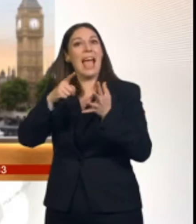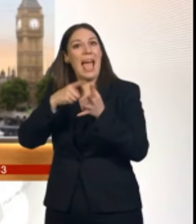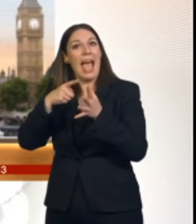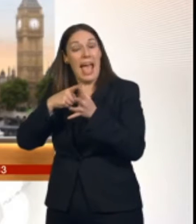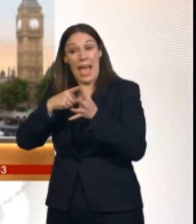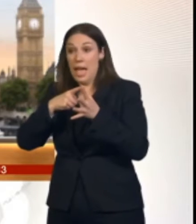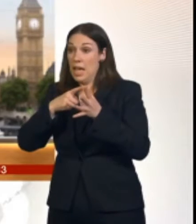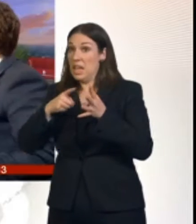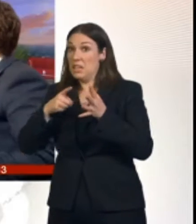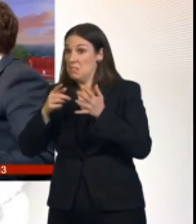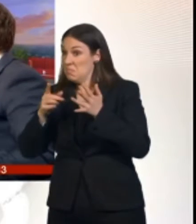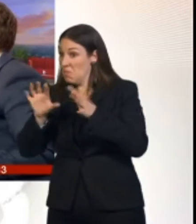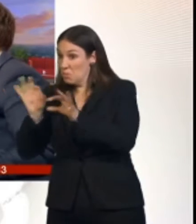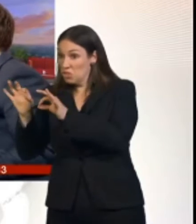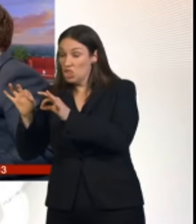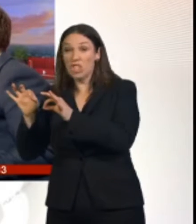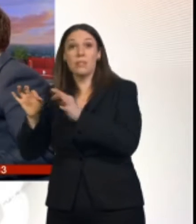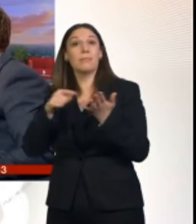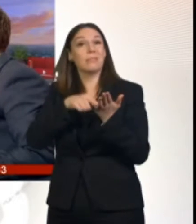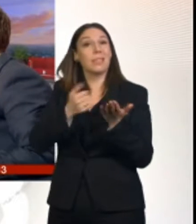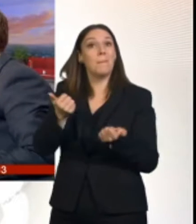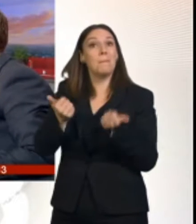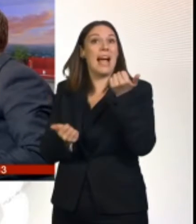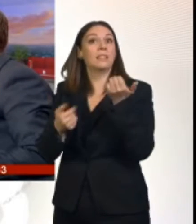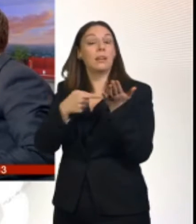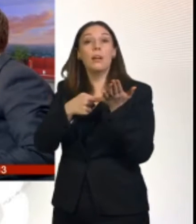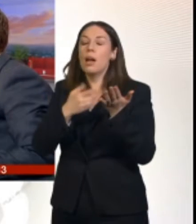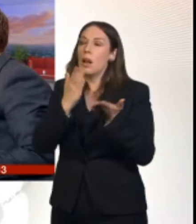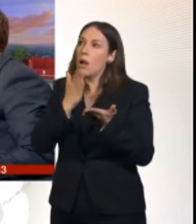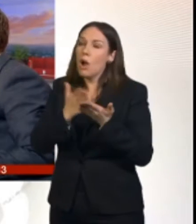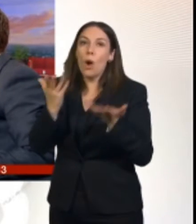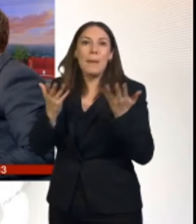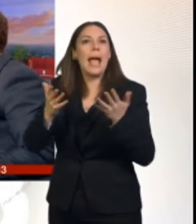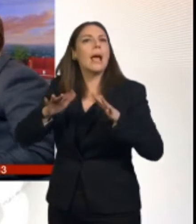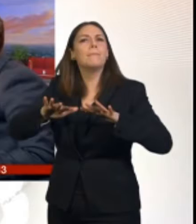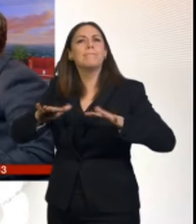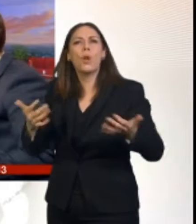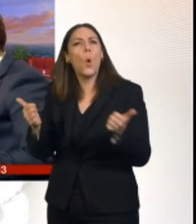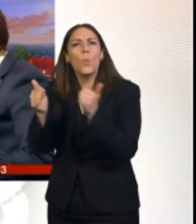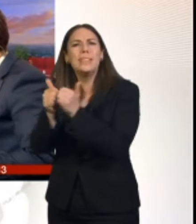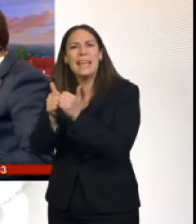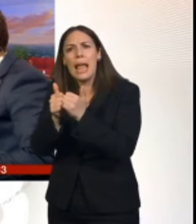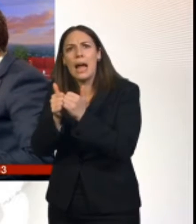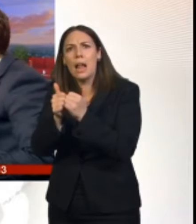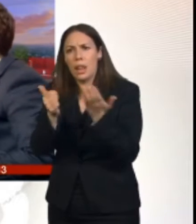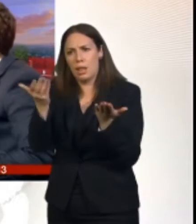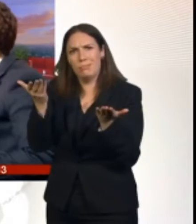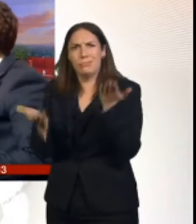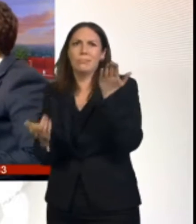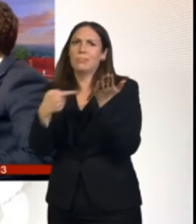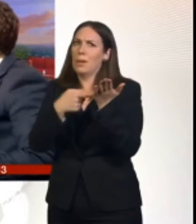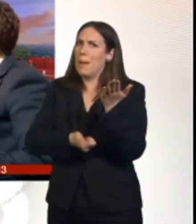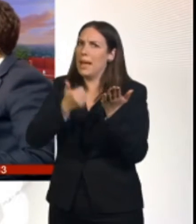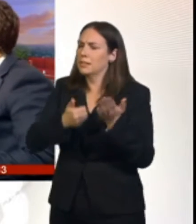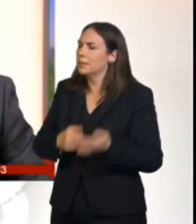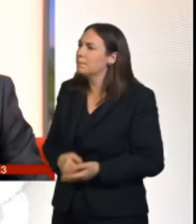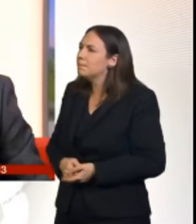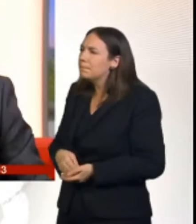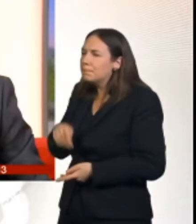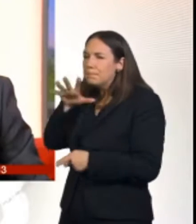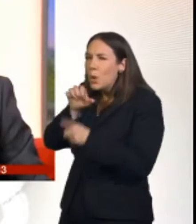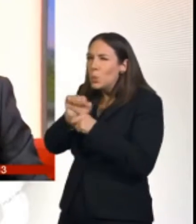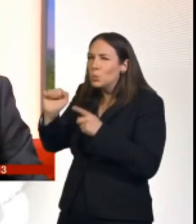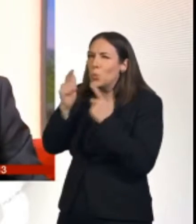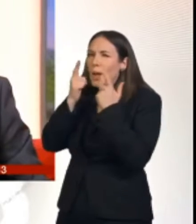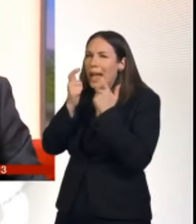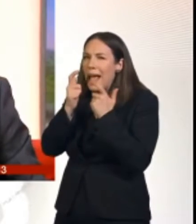exit. It remains implicit in what you're saying, and I notice you're phrasing this very carefully, but it remains implicit in what you're saying that you